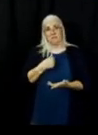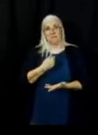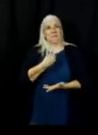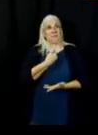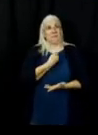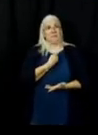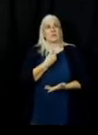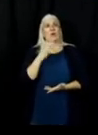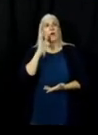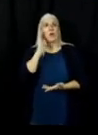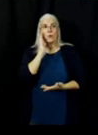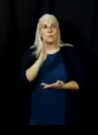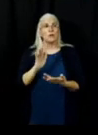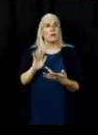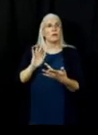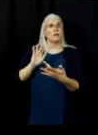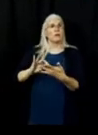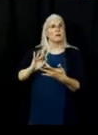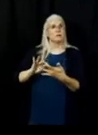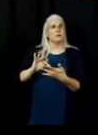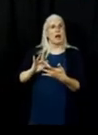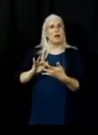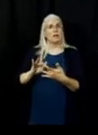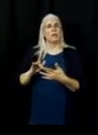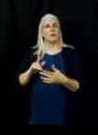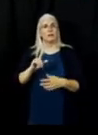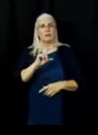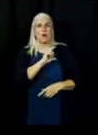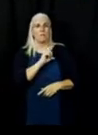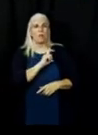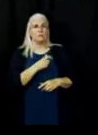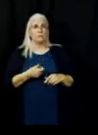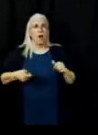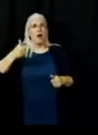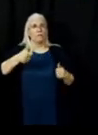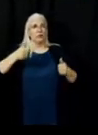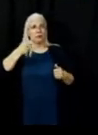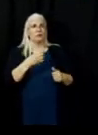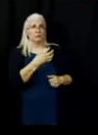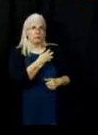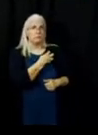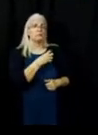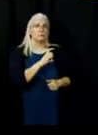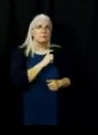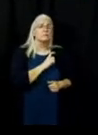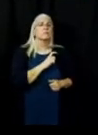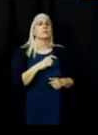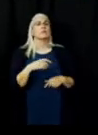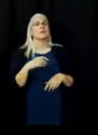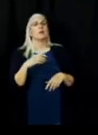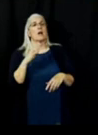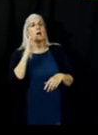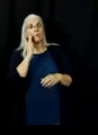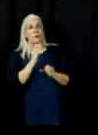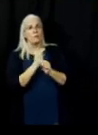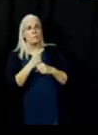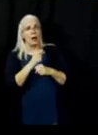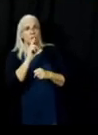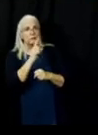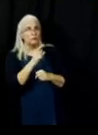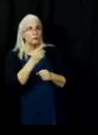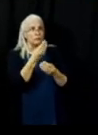officers, my law enforcement mutual aid officers that are patrolling those areas. I've asked them to step up contacts in those areas to make sure